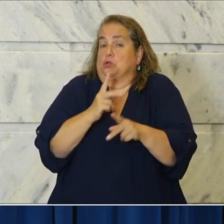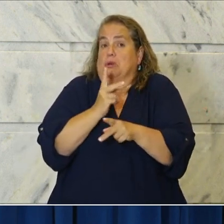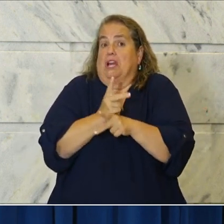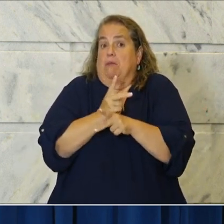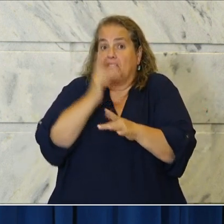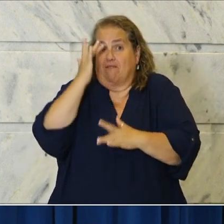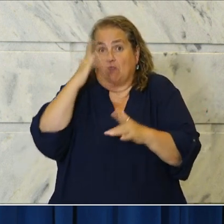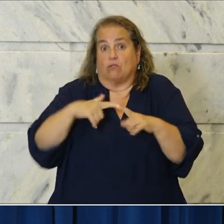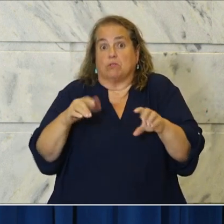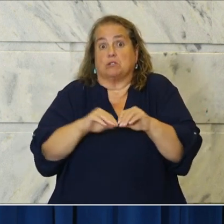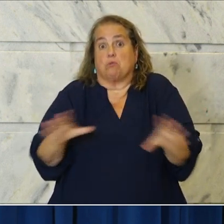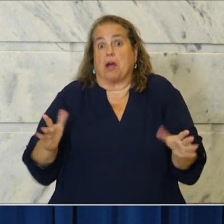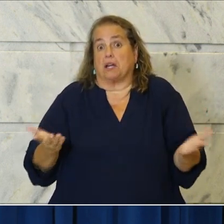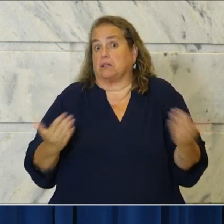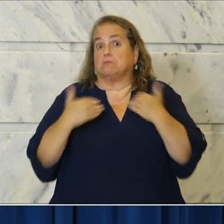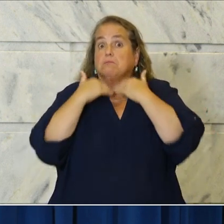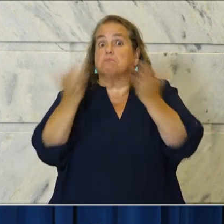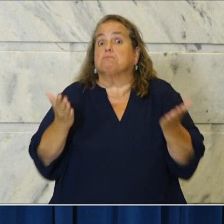from spreading.